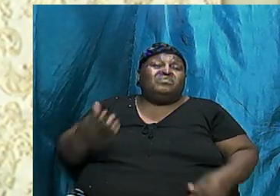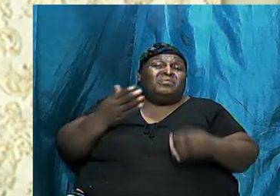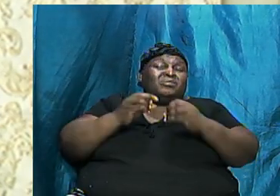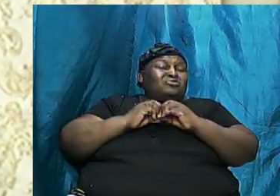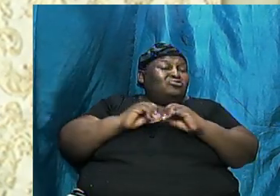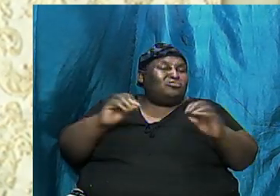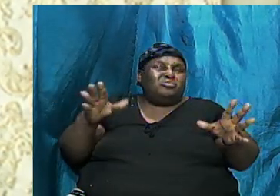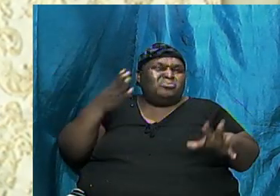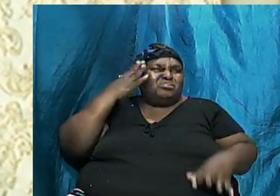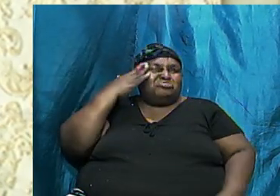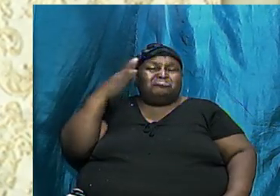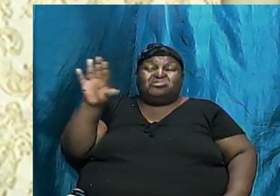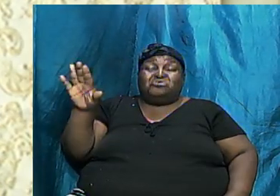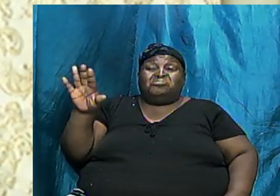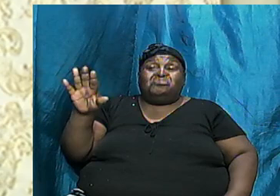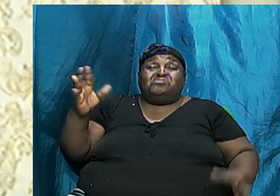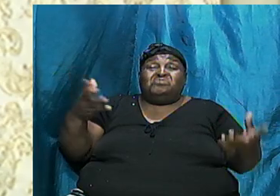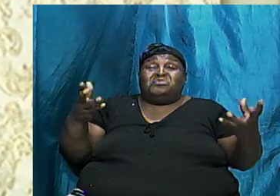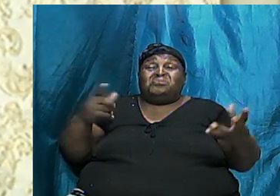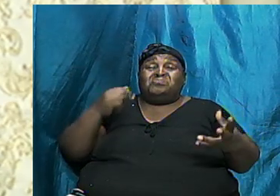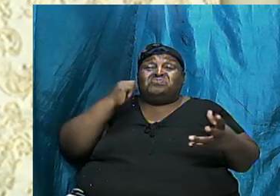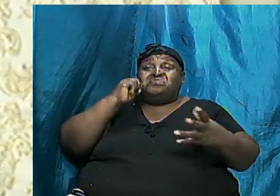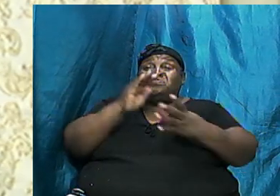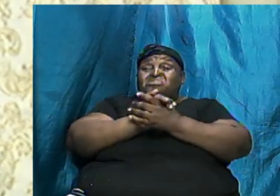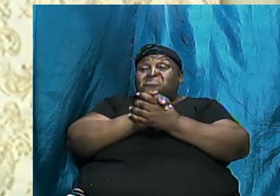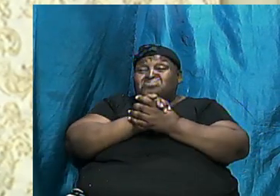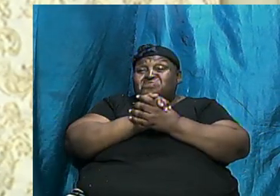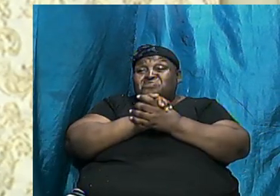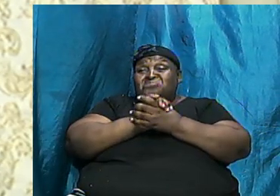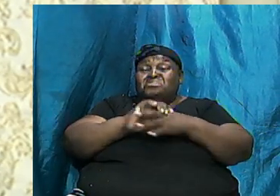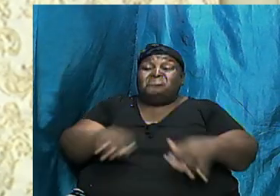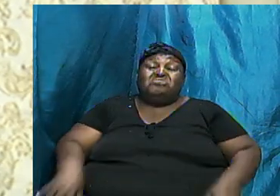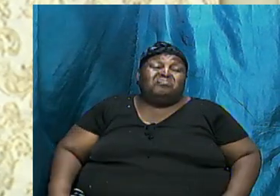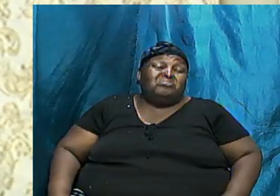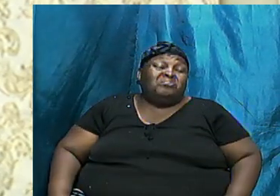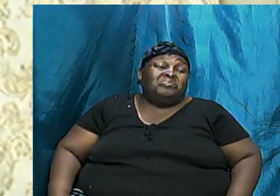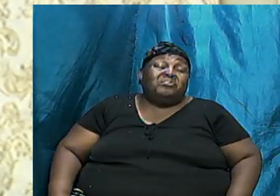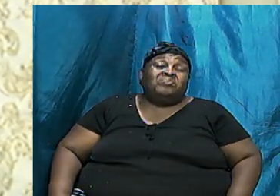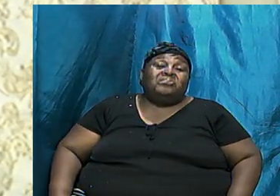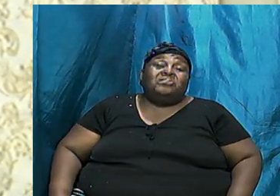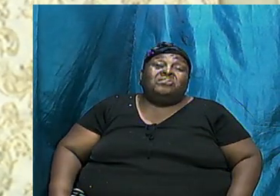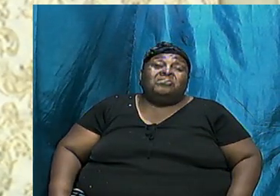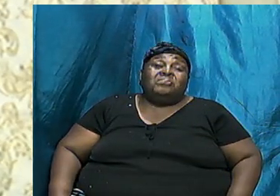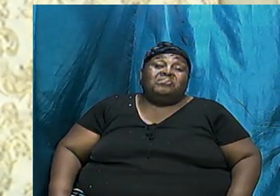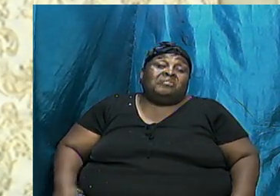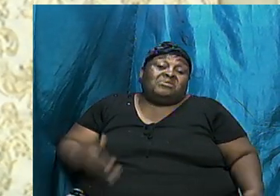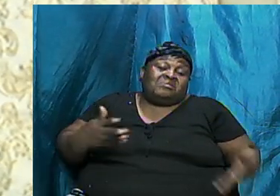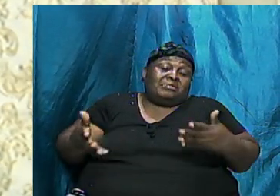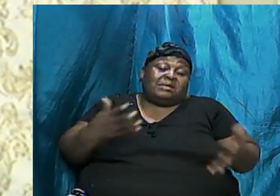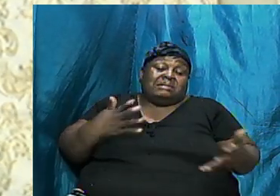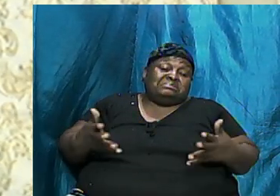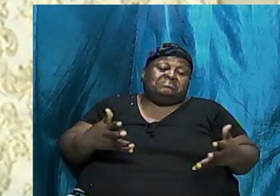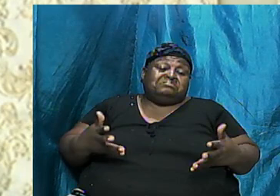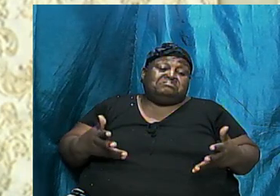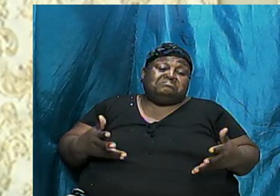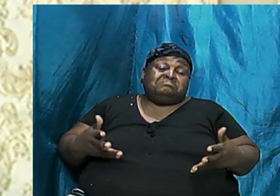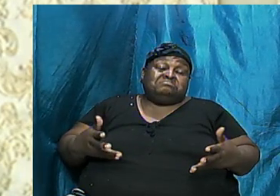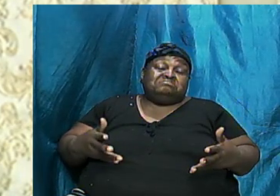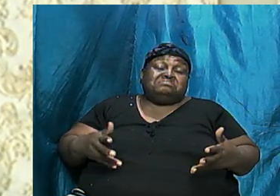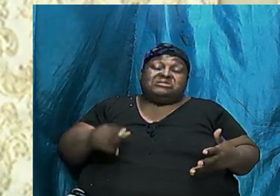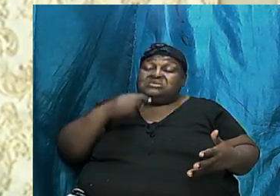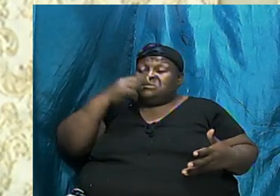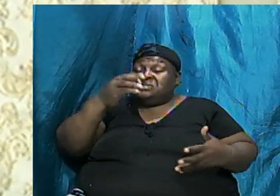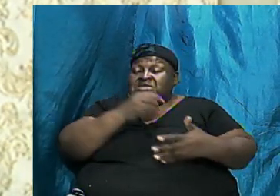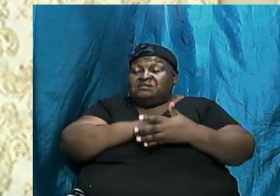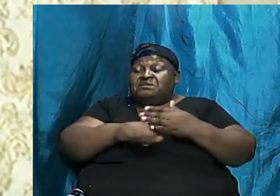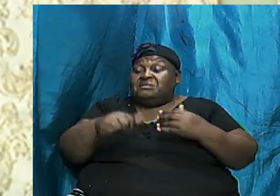Some folks Would argue That she Was a good Wife To do That Others Might argue Otherwise But